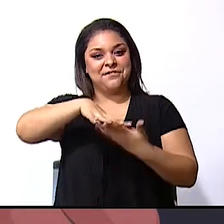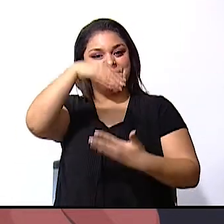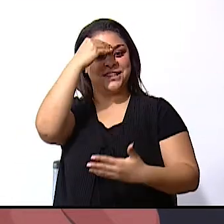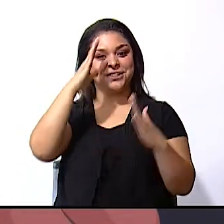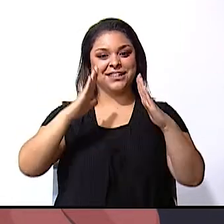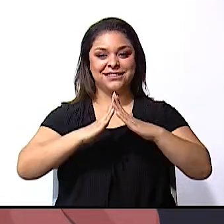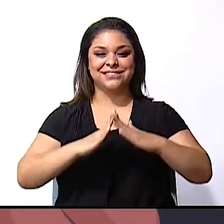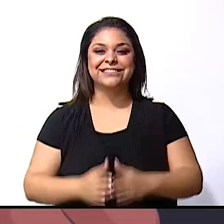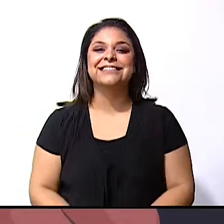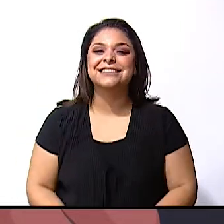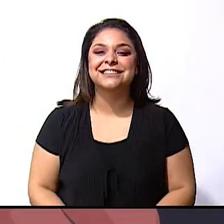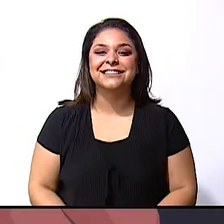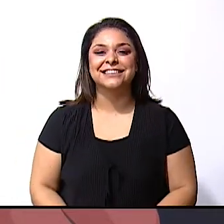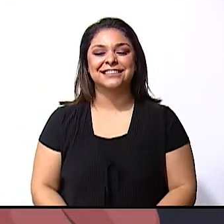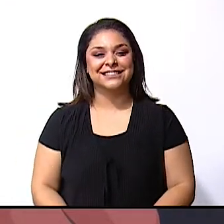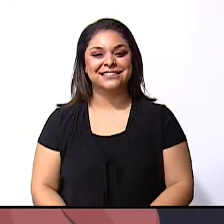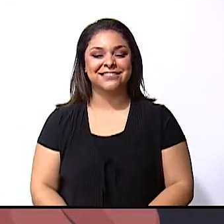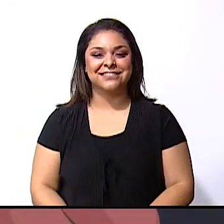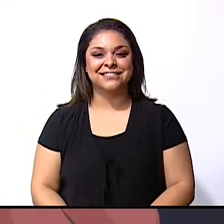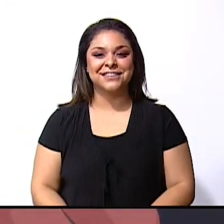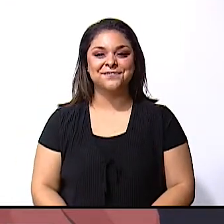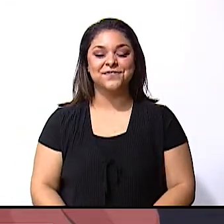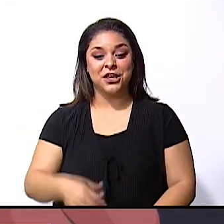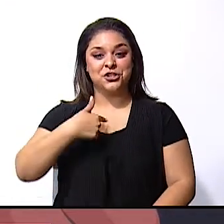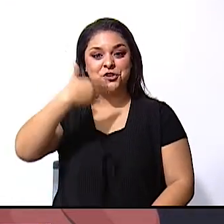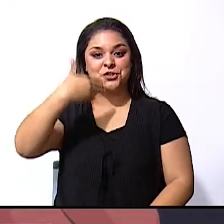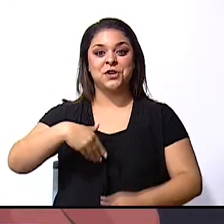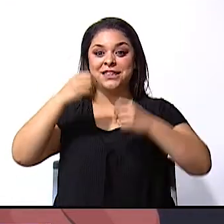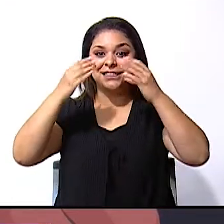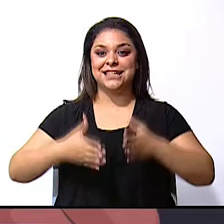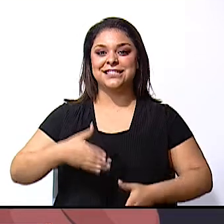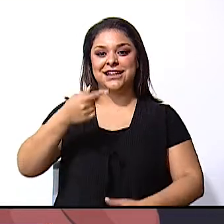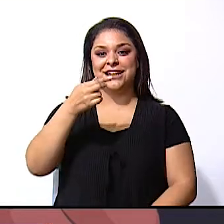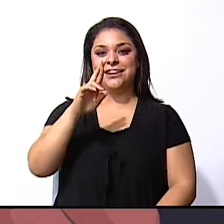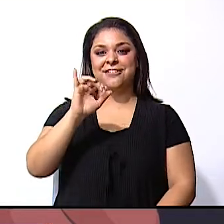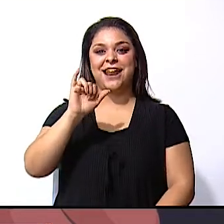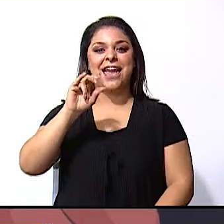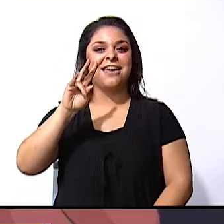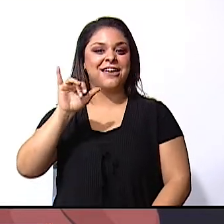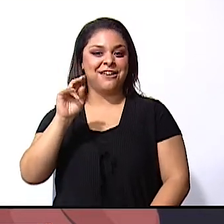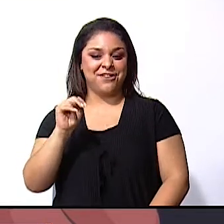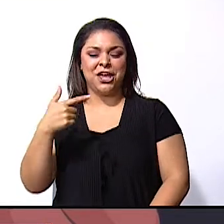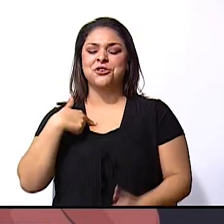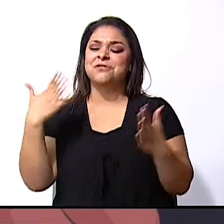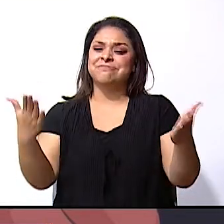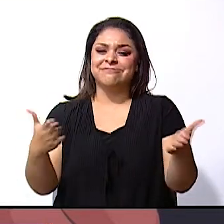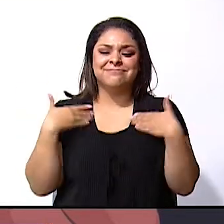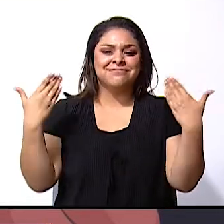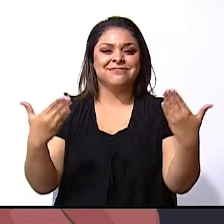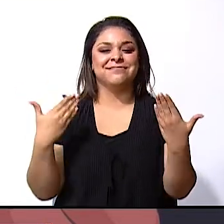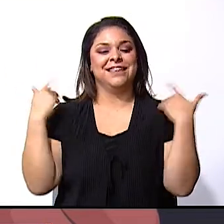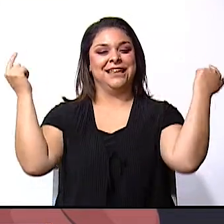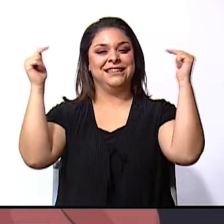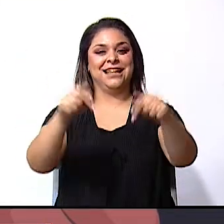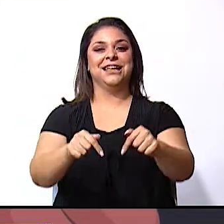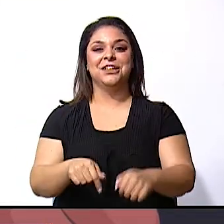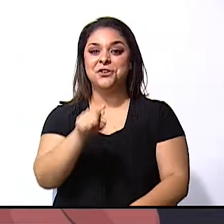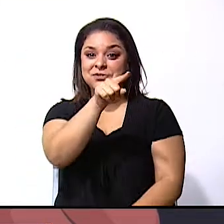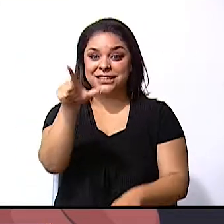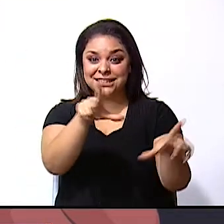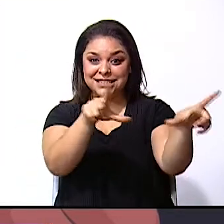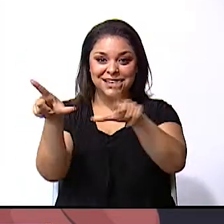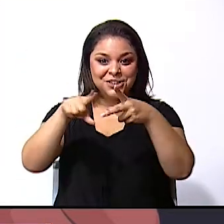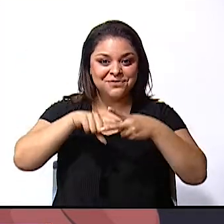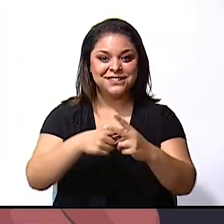i am teacher graven and i'm very happy to be here are you ready to